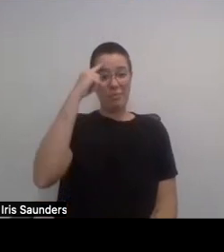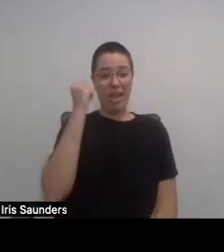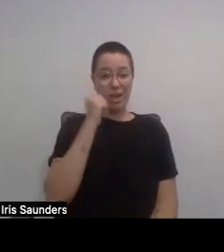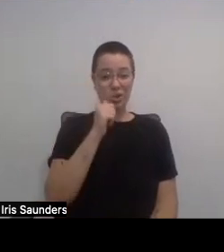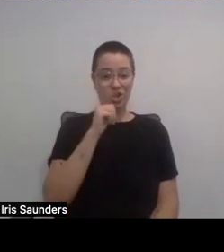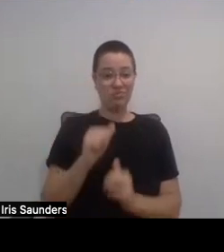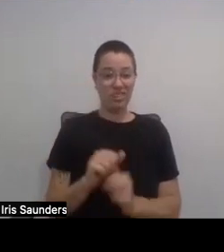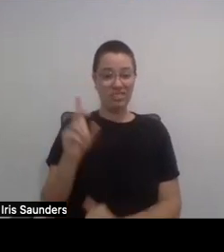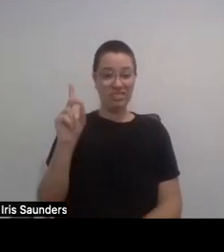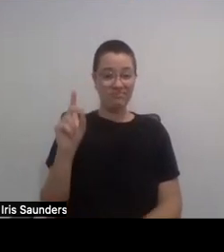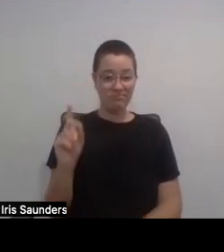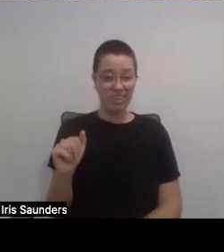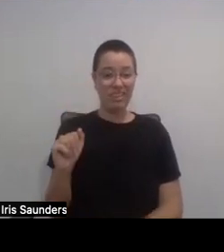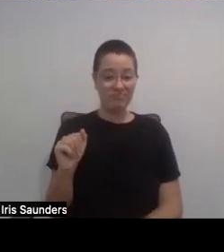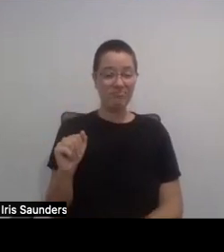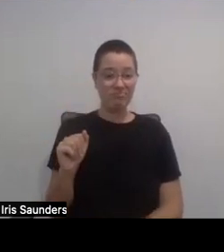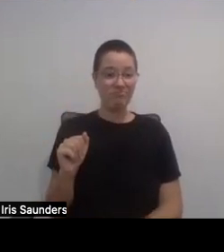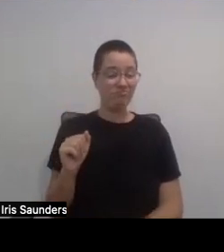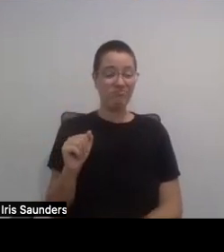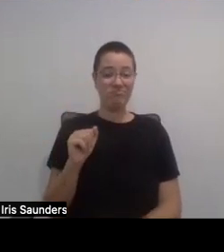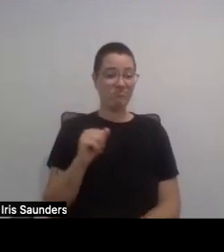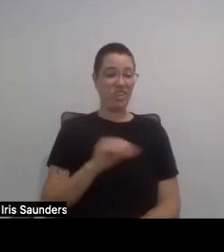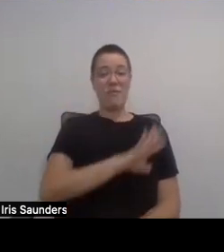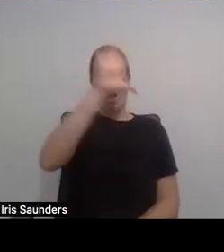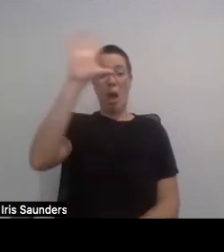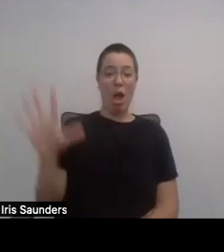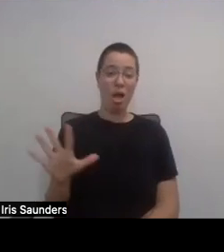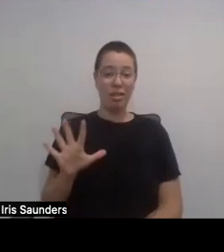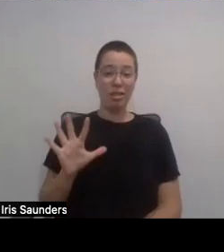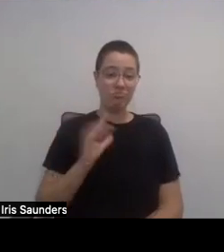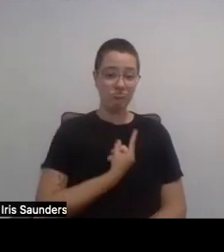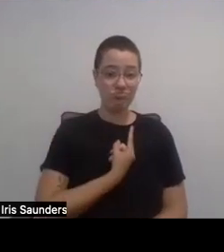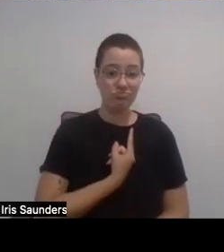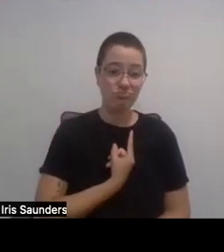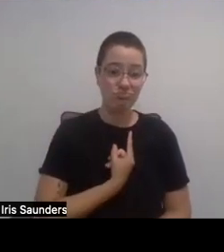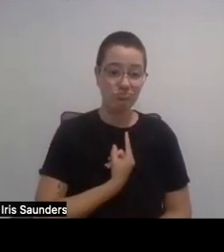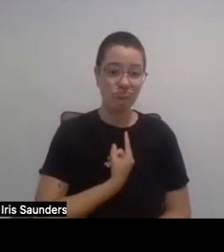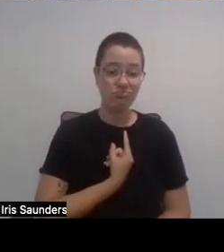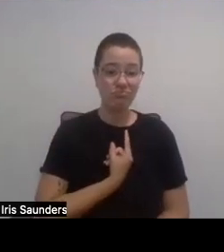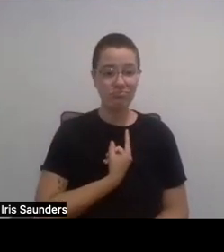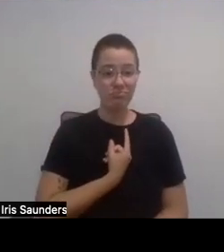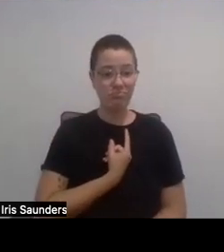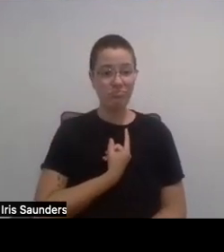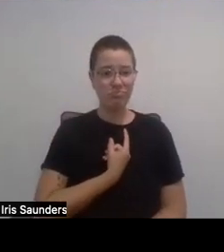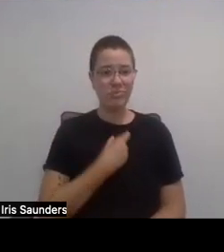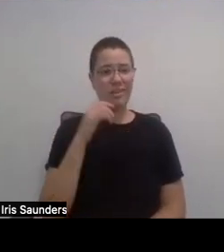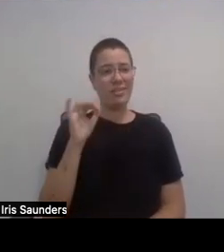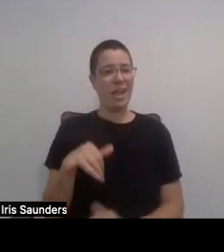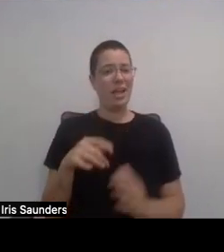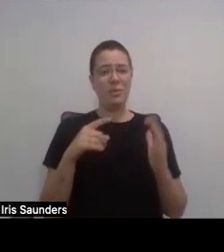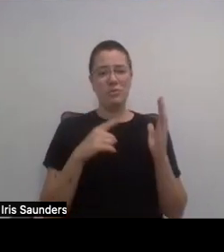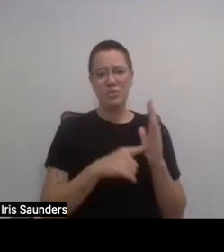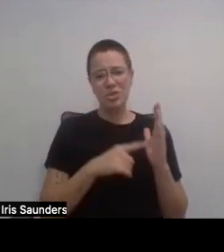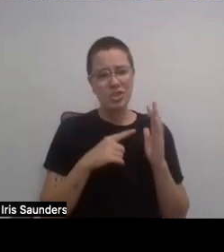disability being mainstream. I had the whole entire school. So, you know, that, that just, that representation, that